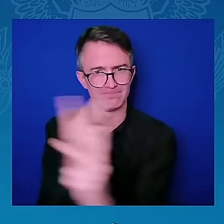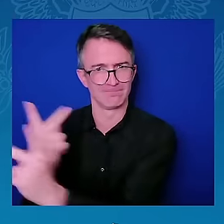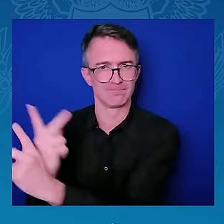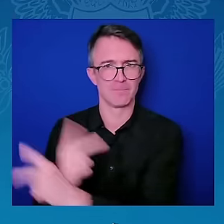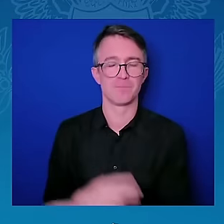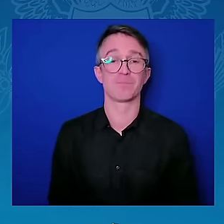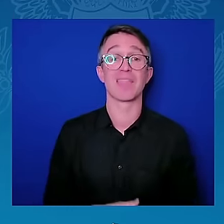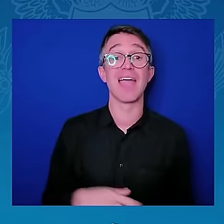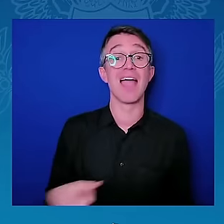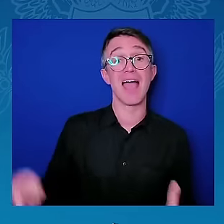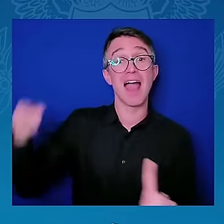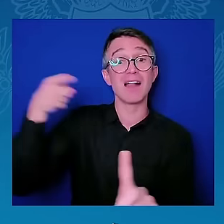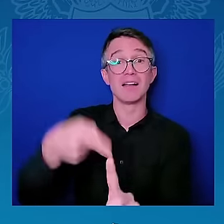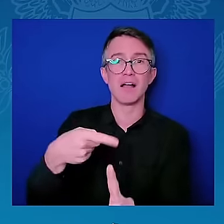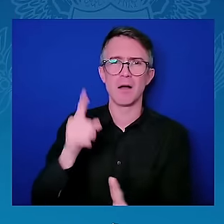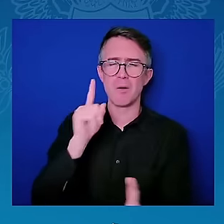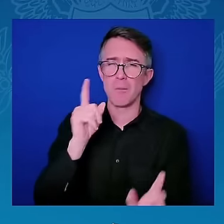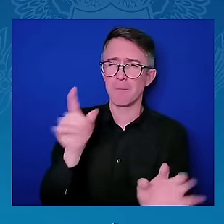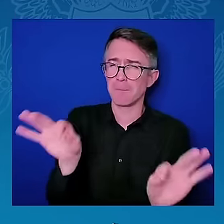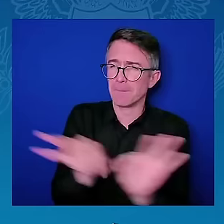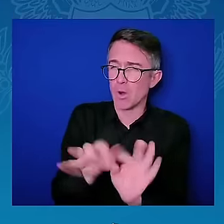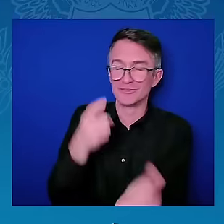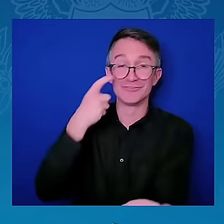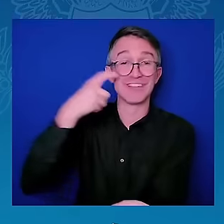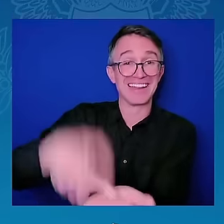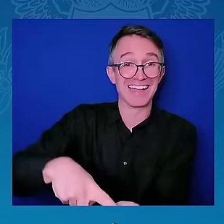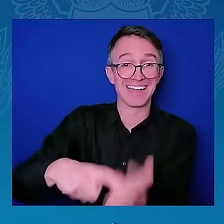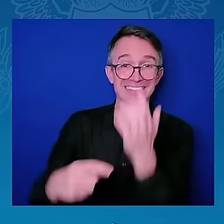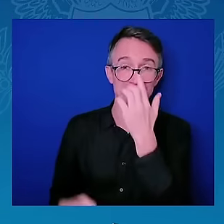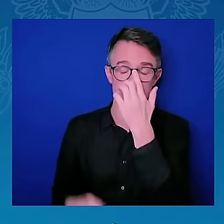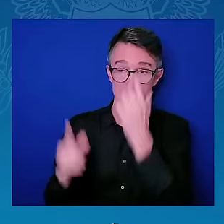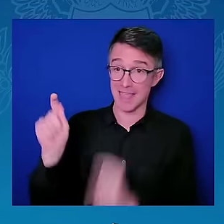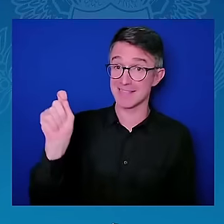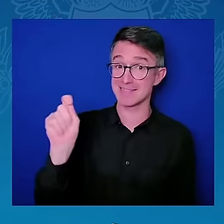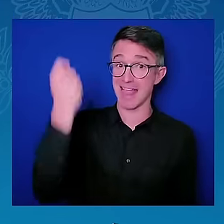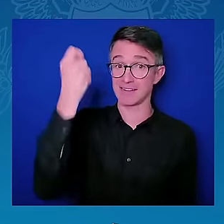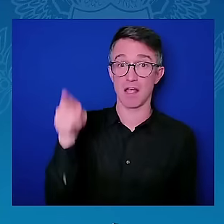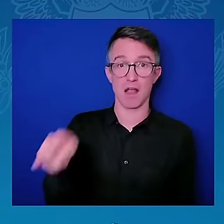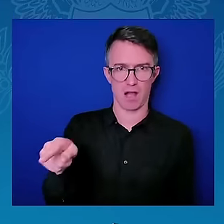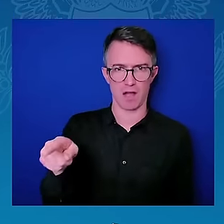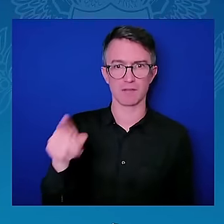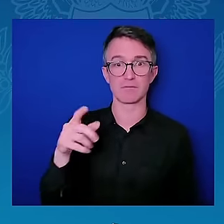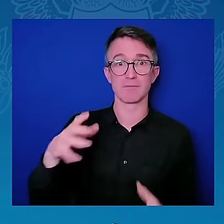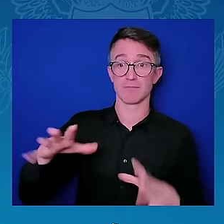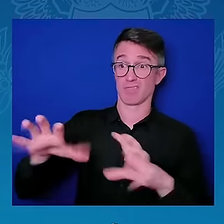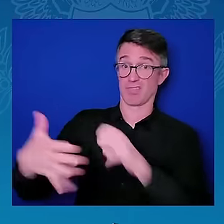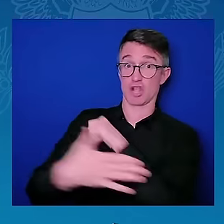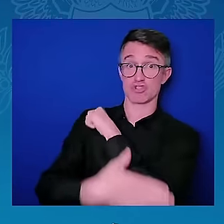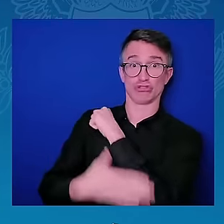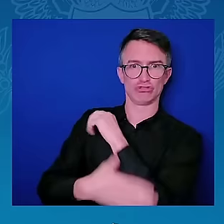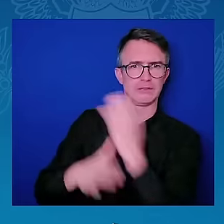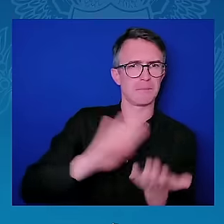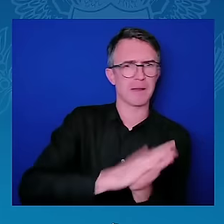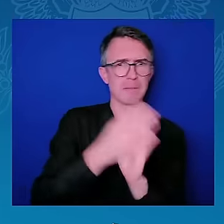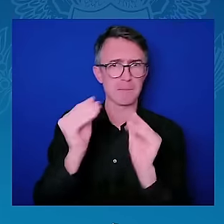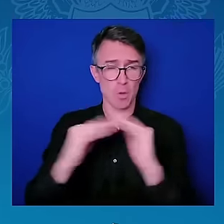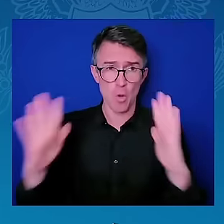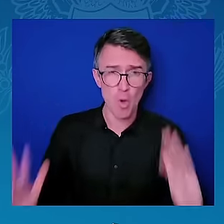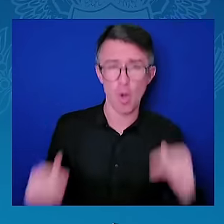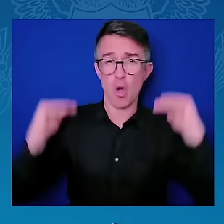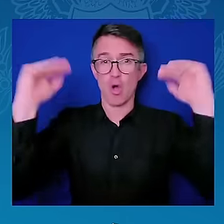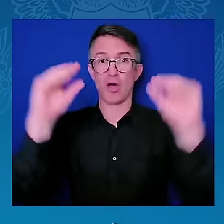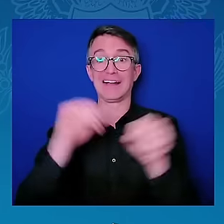reflection of the country's role as a hub for innovation and of the role U.S. companies like Google and IBM and Microsoft and others